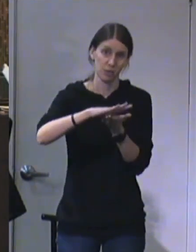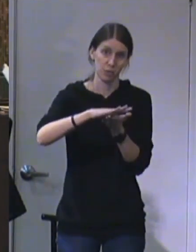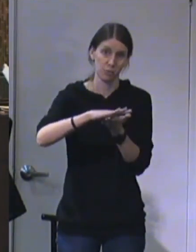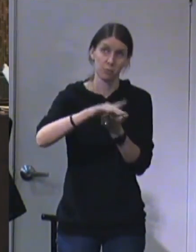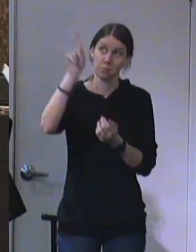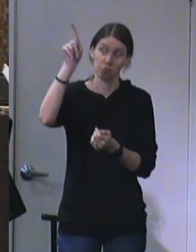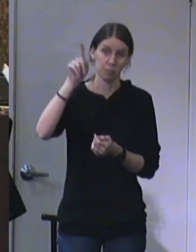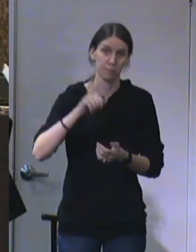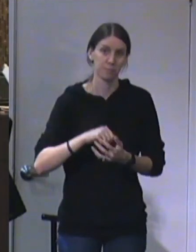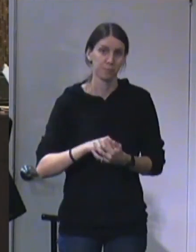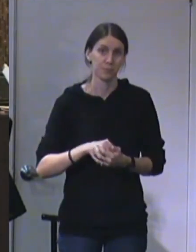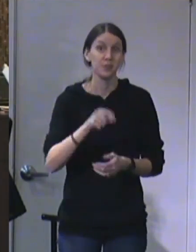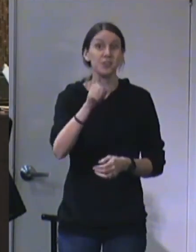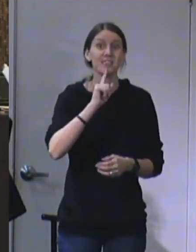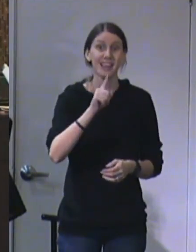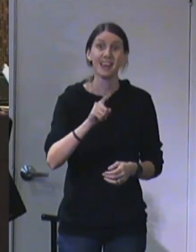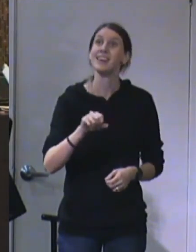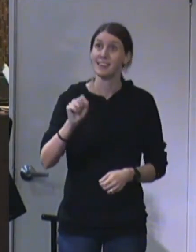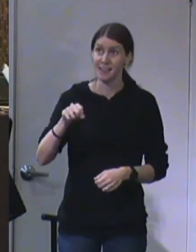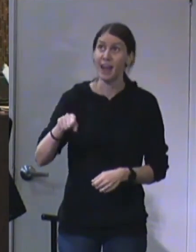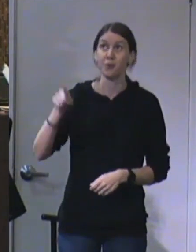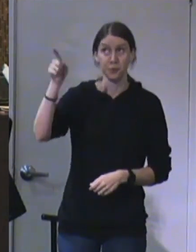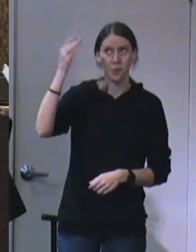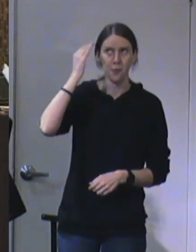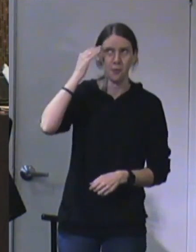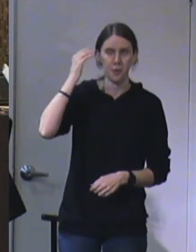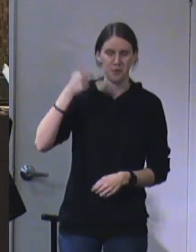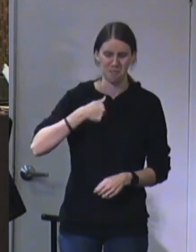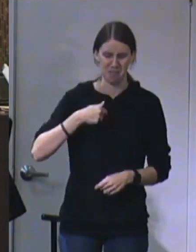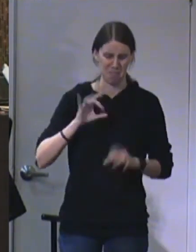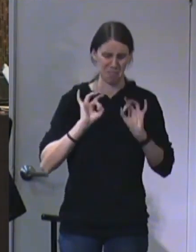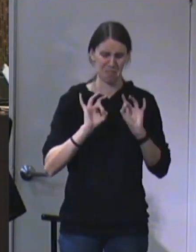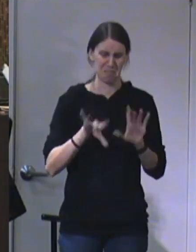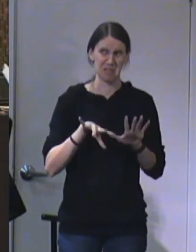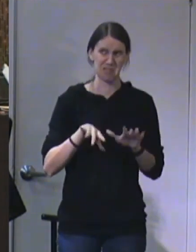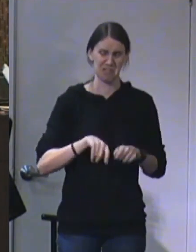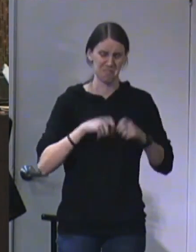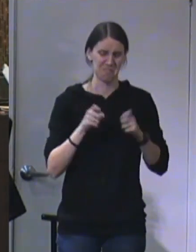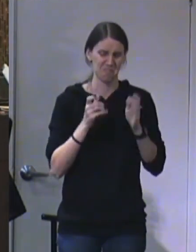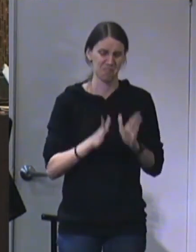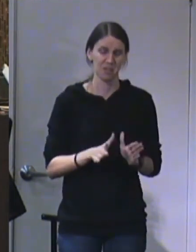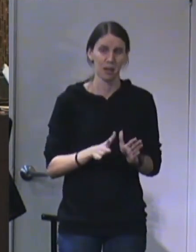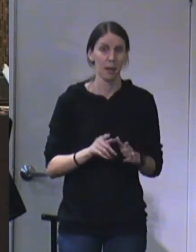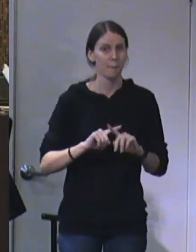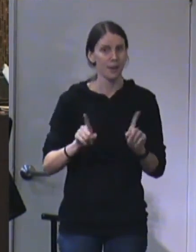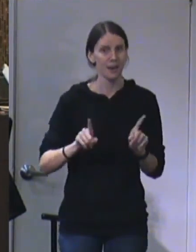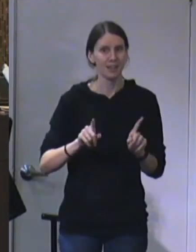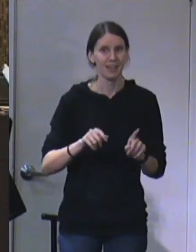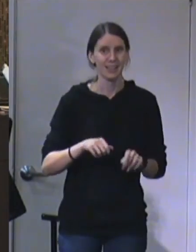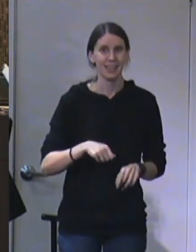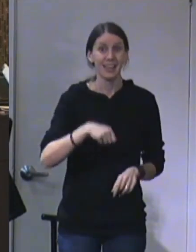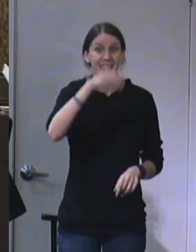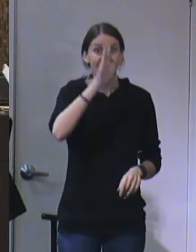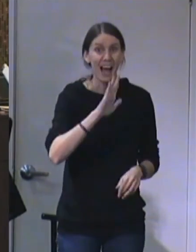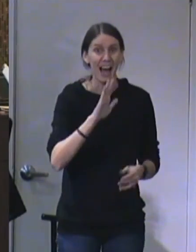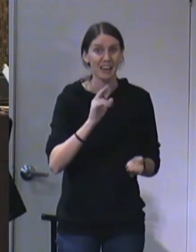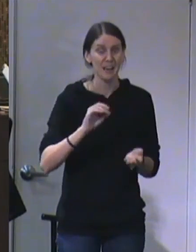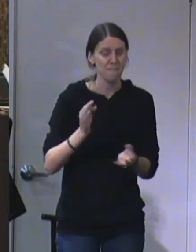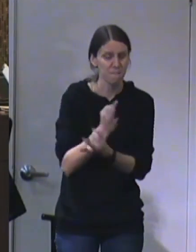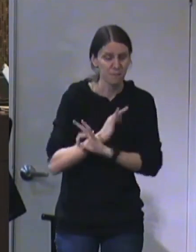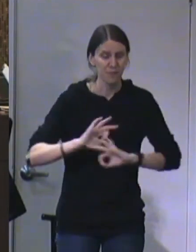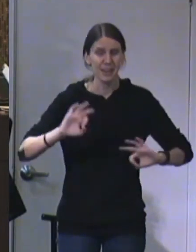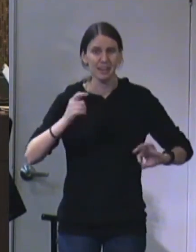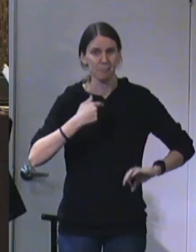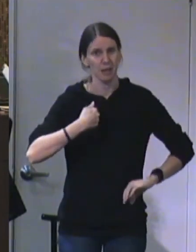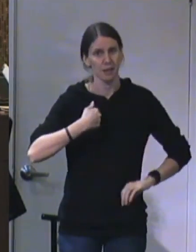cleansed you, and you can say, yes, you knew who I was, you knew how sinful I was, and God has totally freed